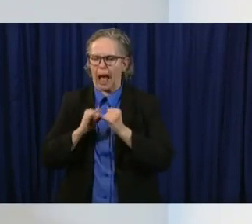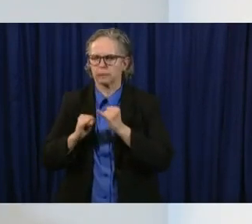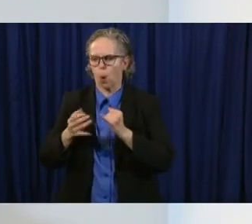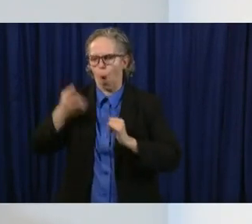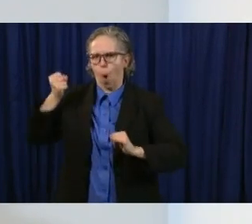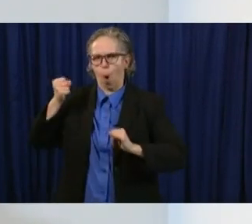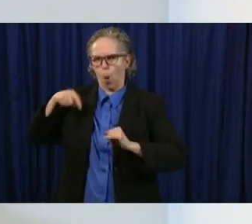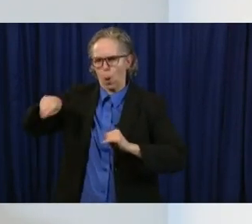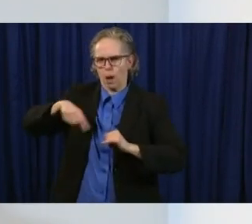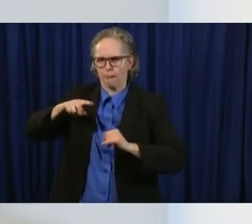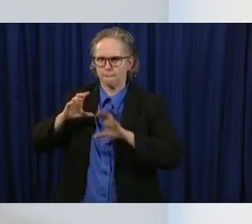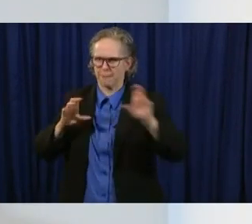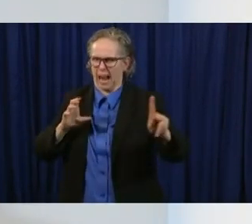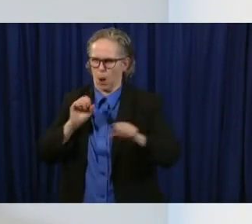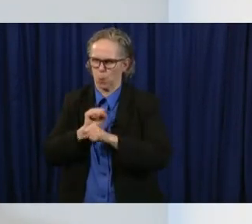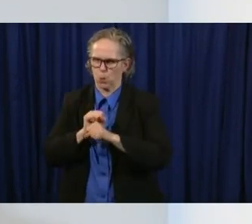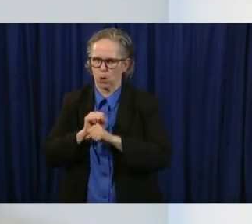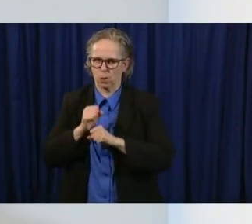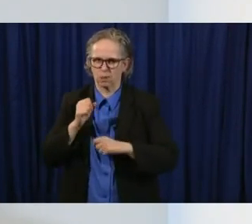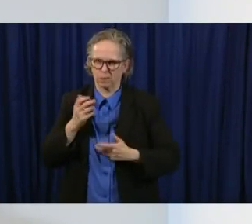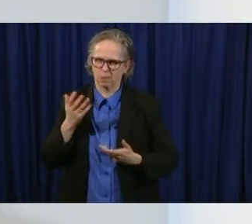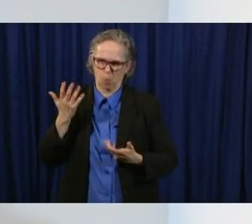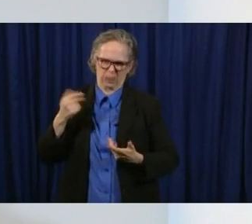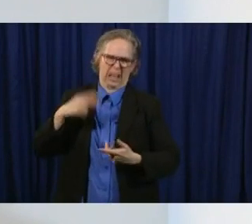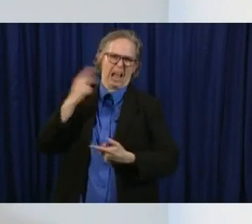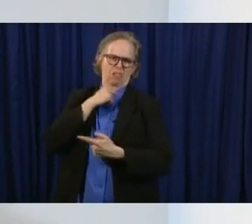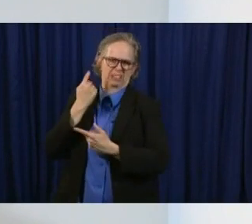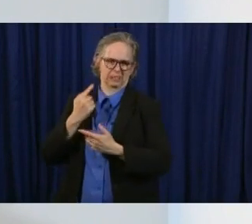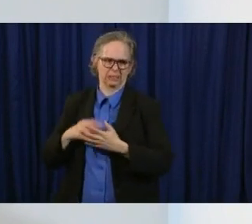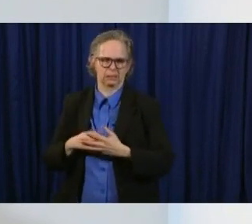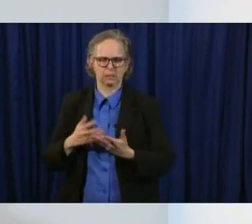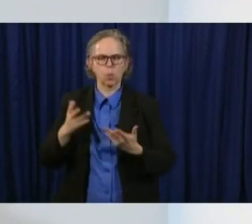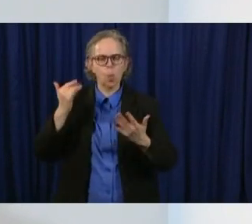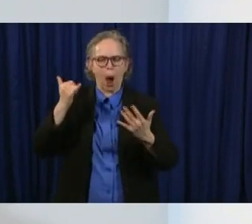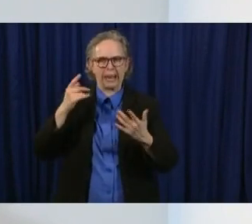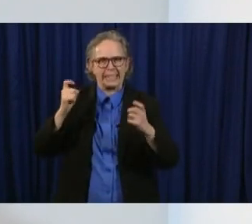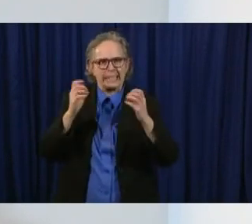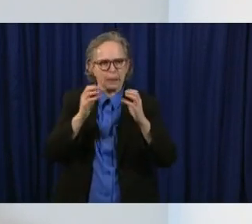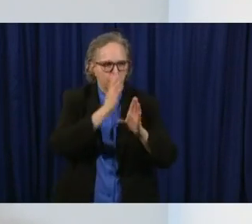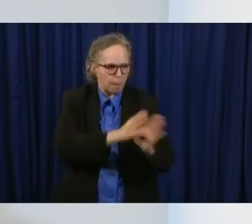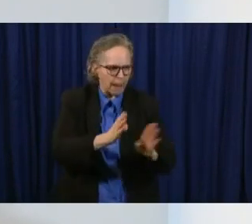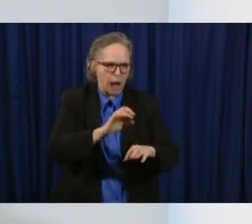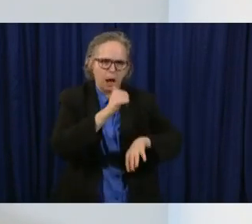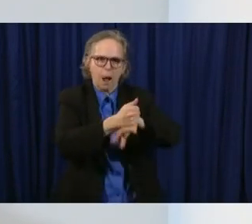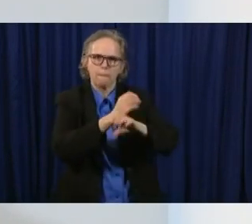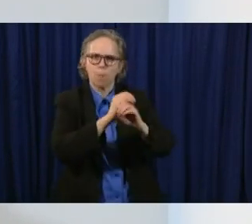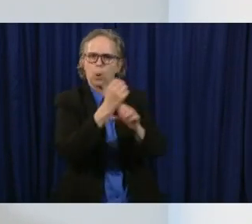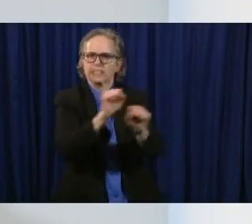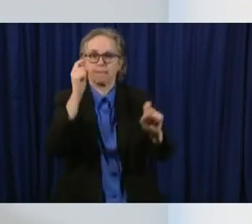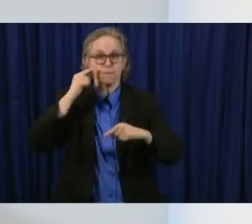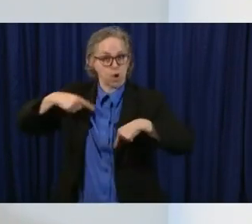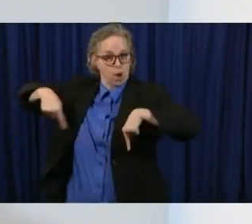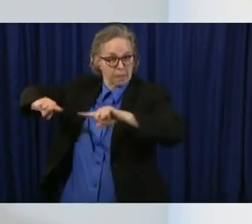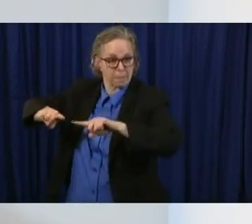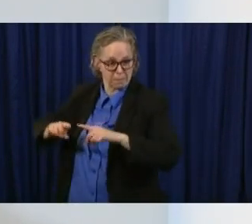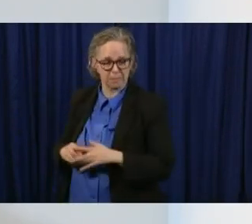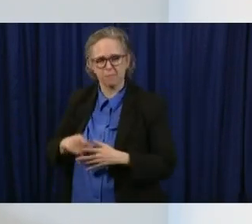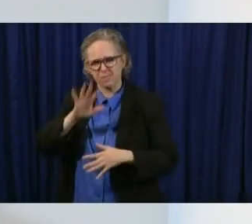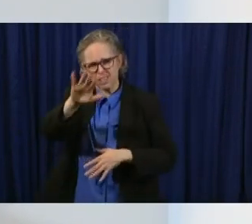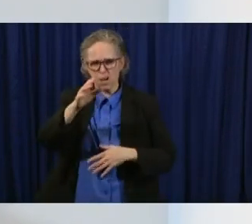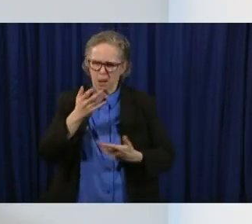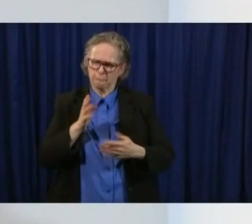defeating coronavirus and we can create a an even safer environment for them so i think businesses are we were just asking them to keep